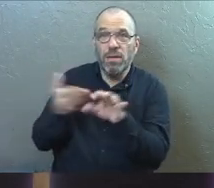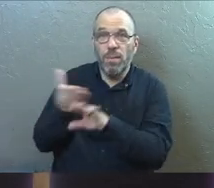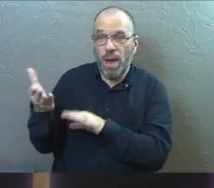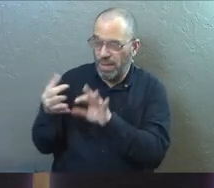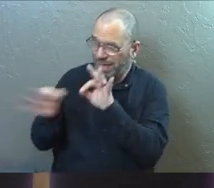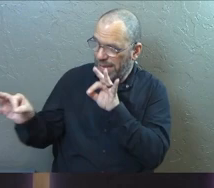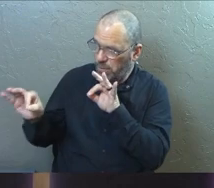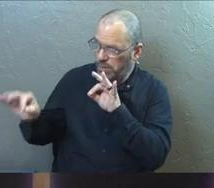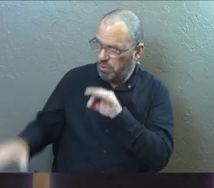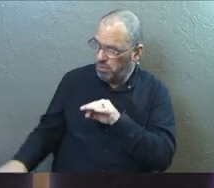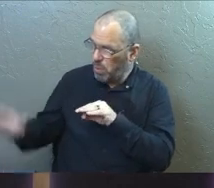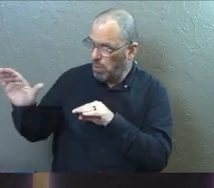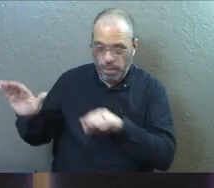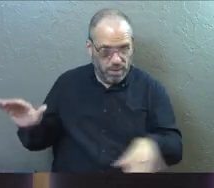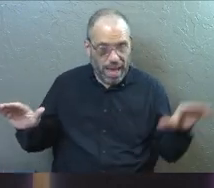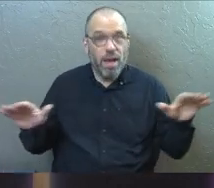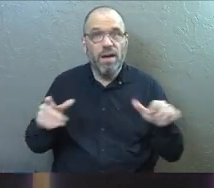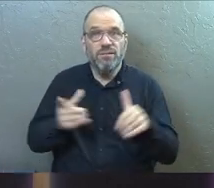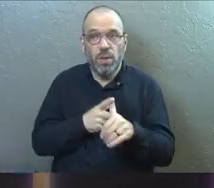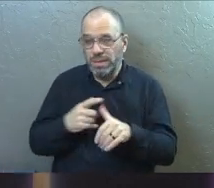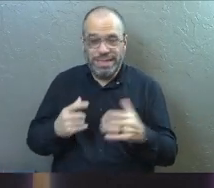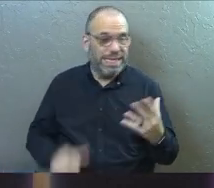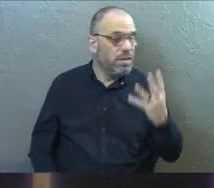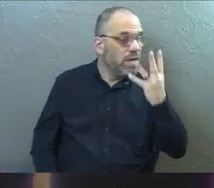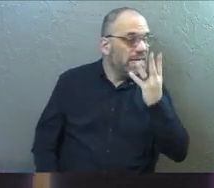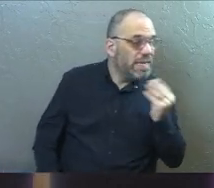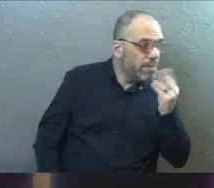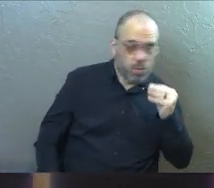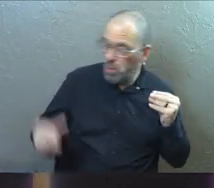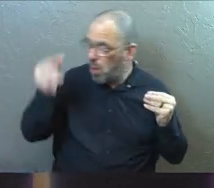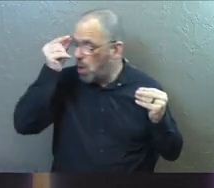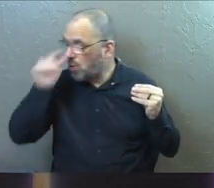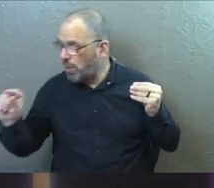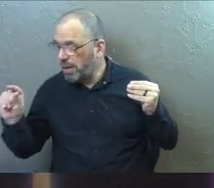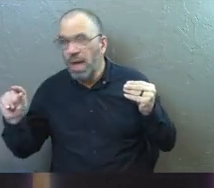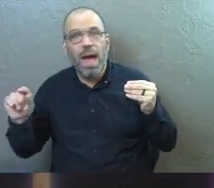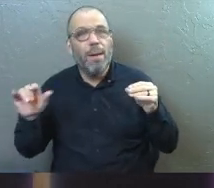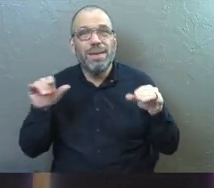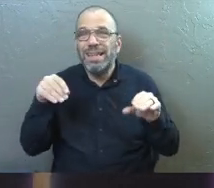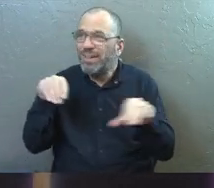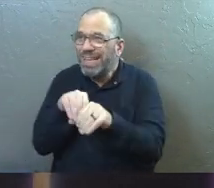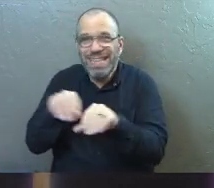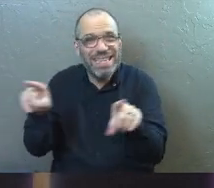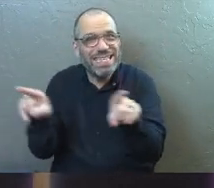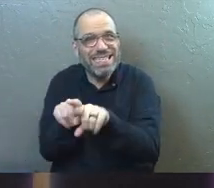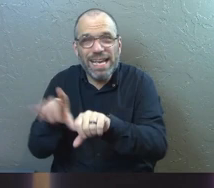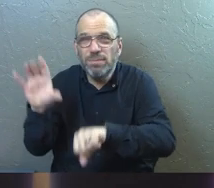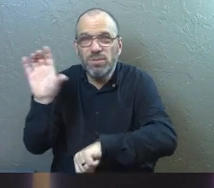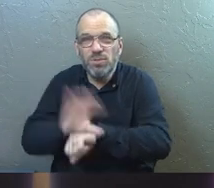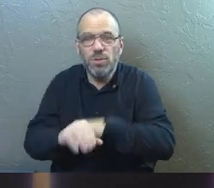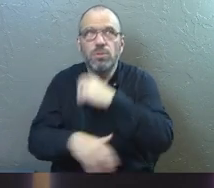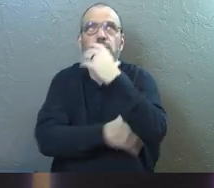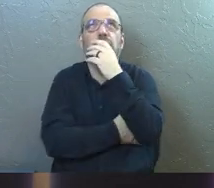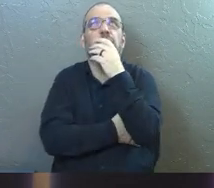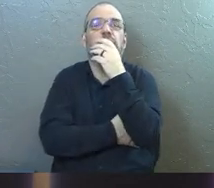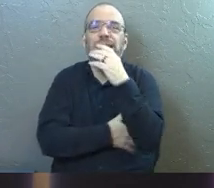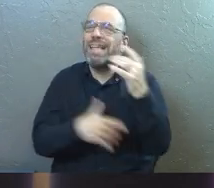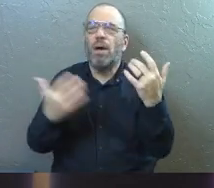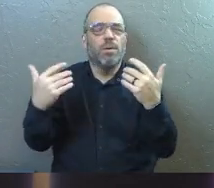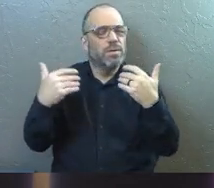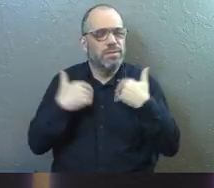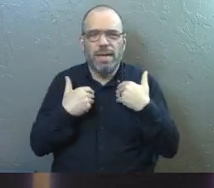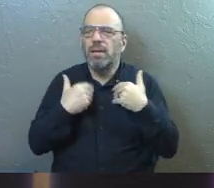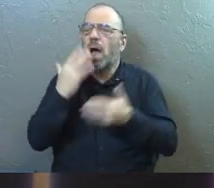Like their first language is either Hebrew or it's Greek, but they're all in the same church. Now you can draw all kinds of